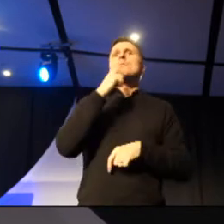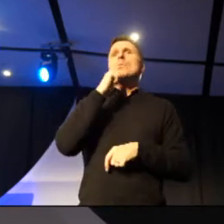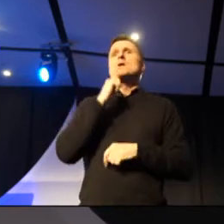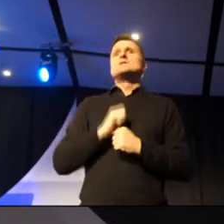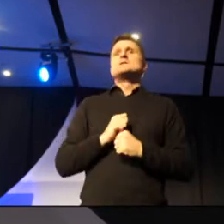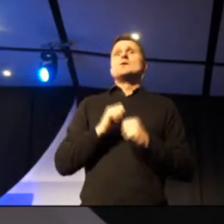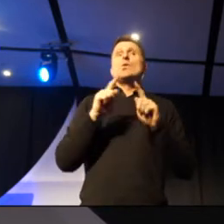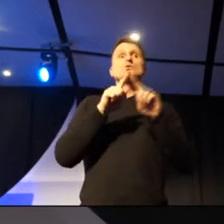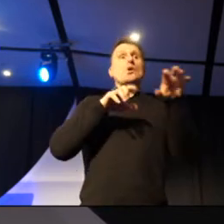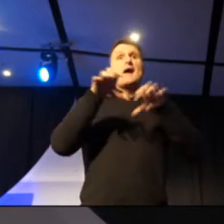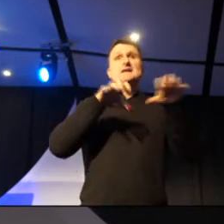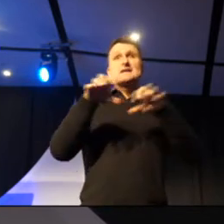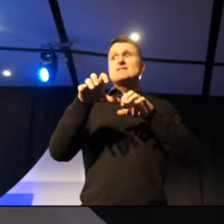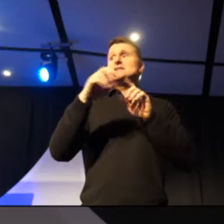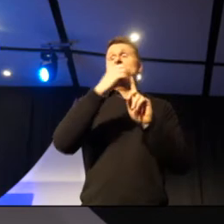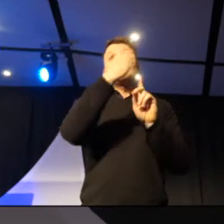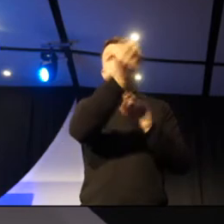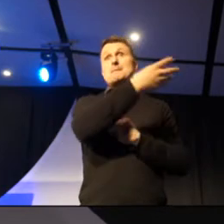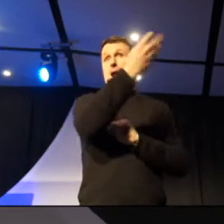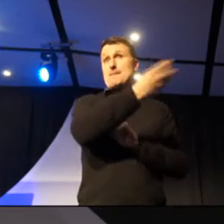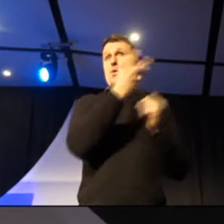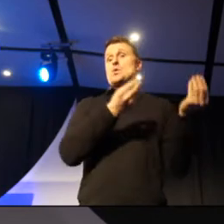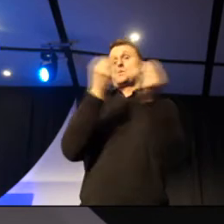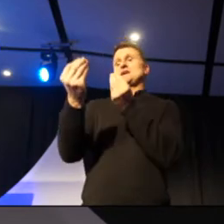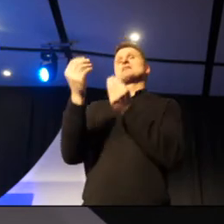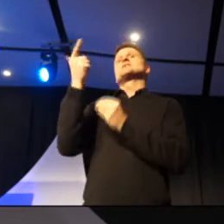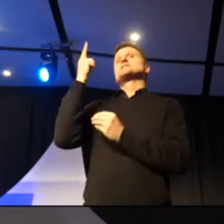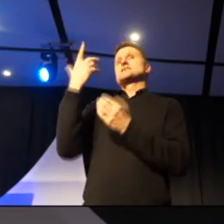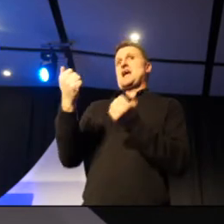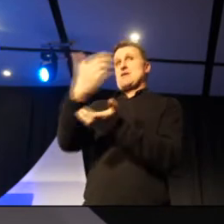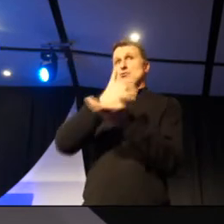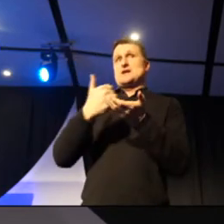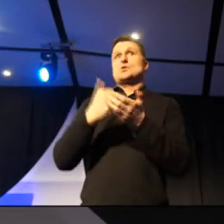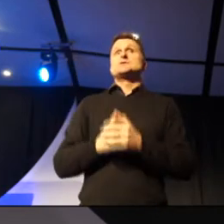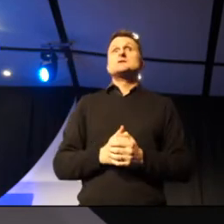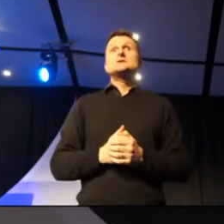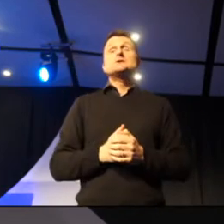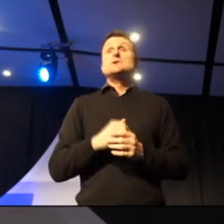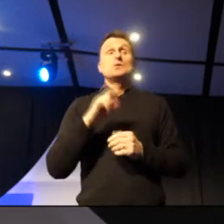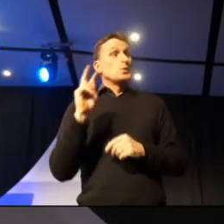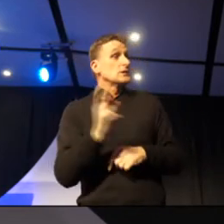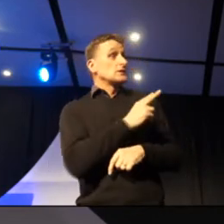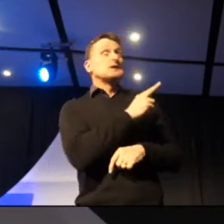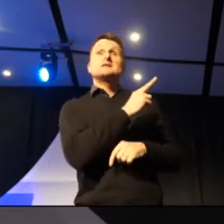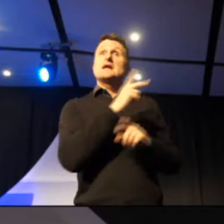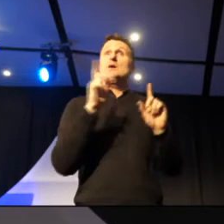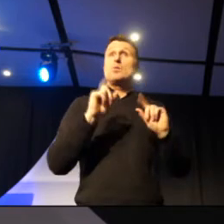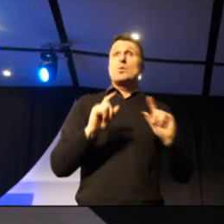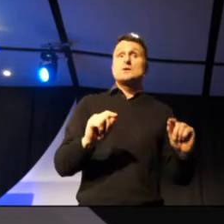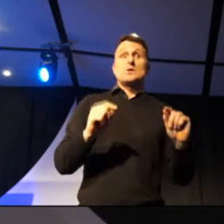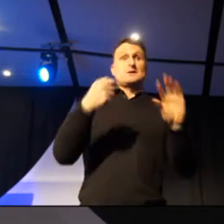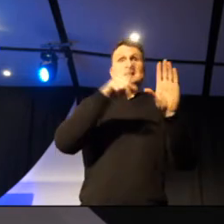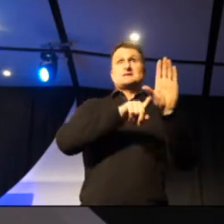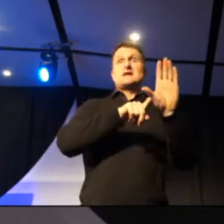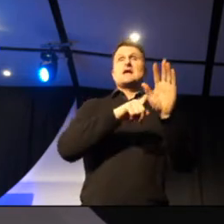activities and PowerPoints that assist the teachers. These are the sites that we've been focusing on this year. Looking at pristine